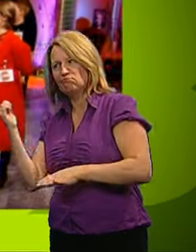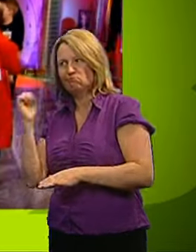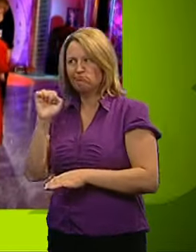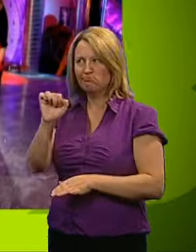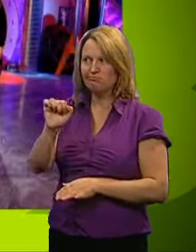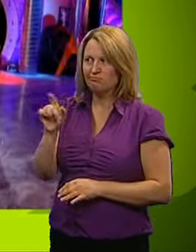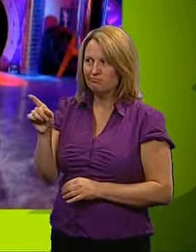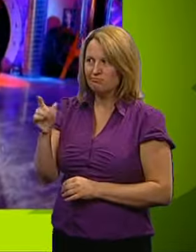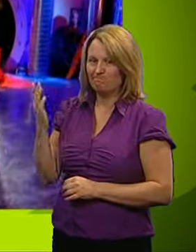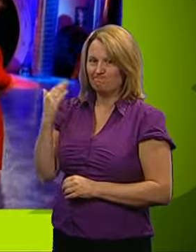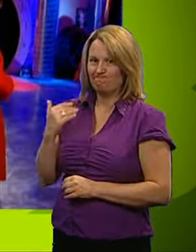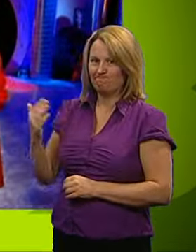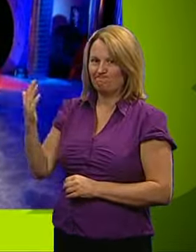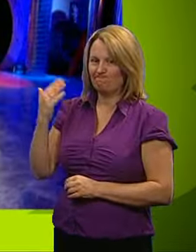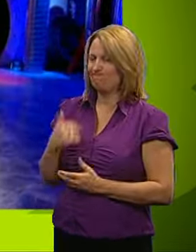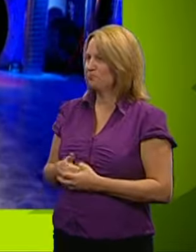Follow me.